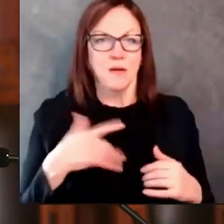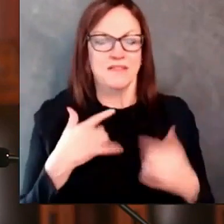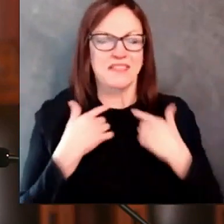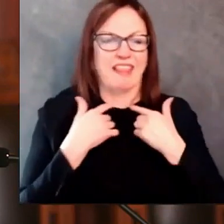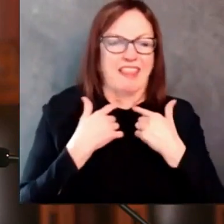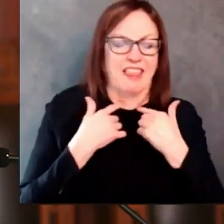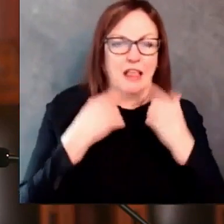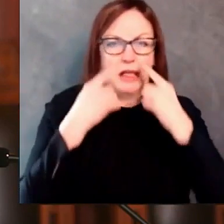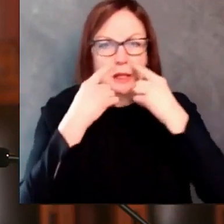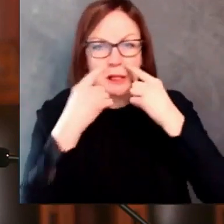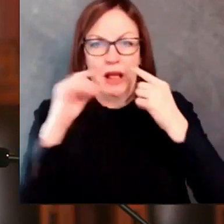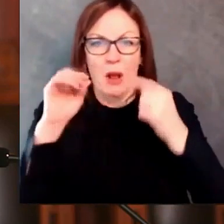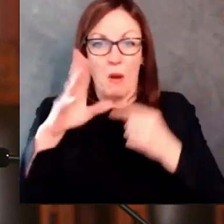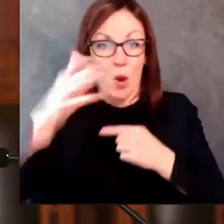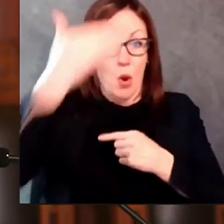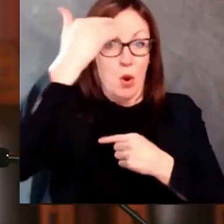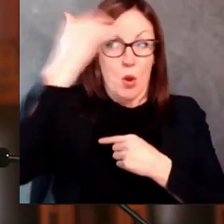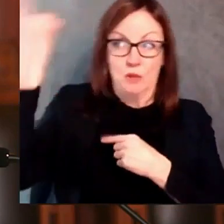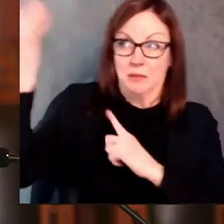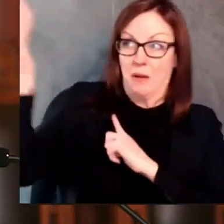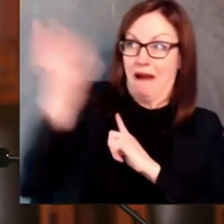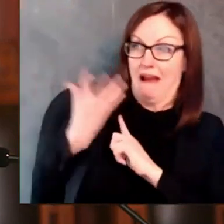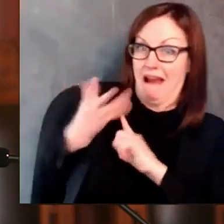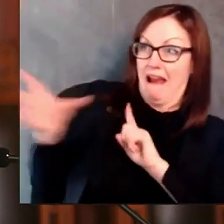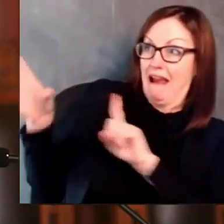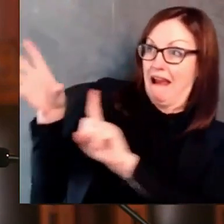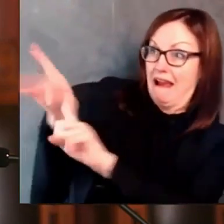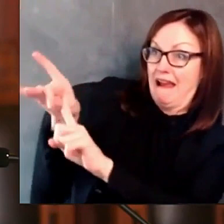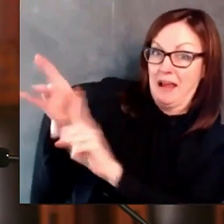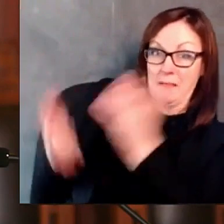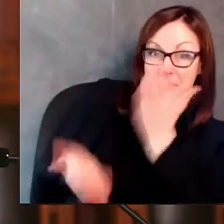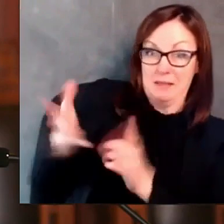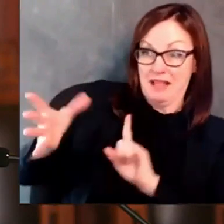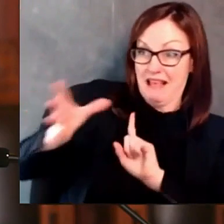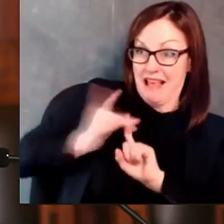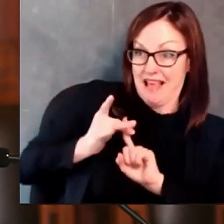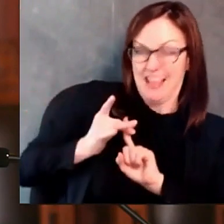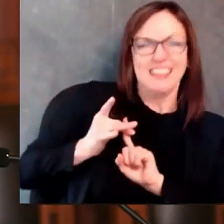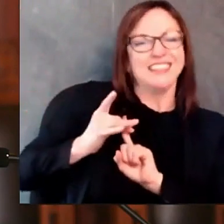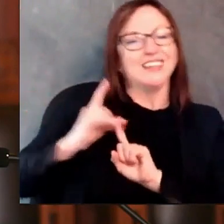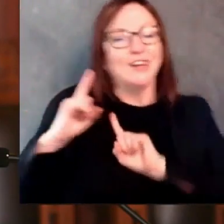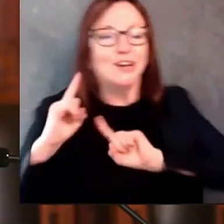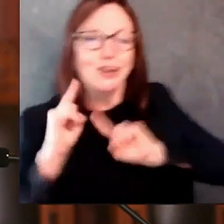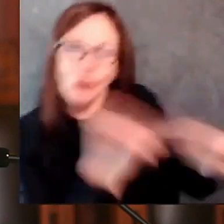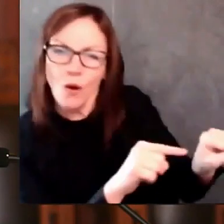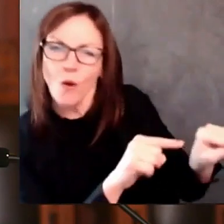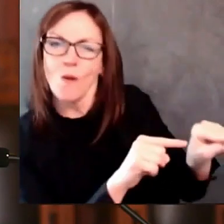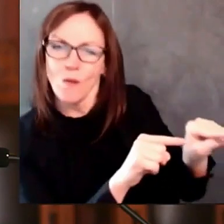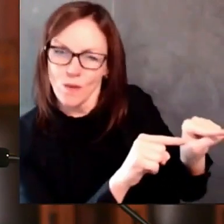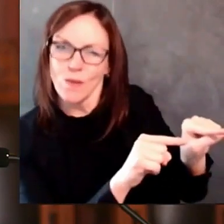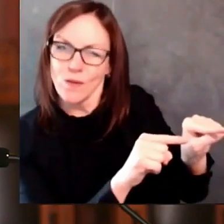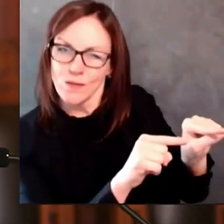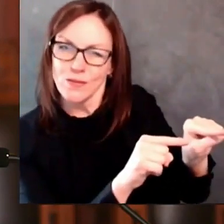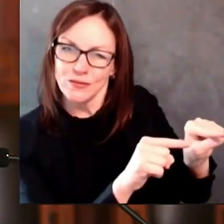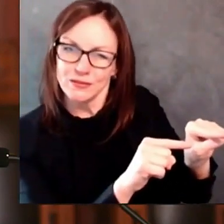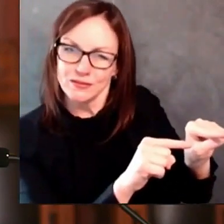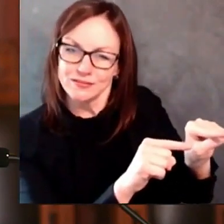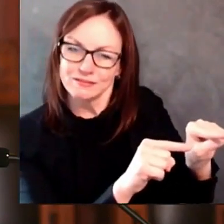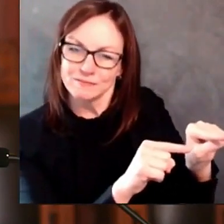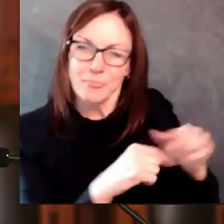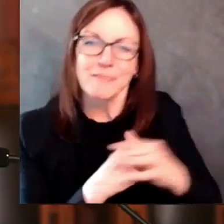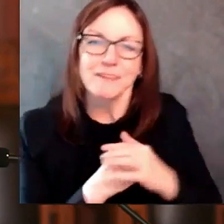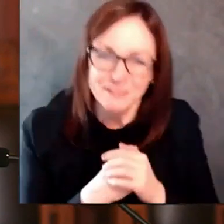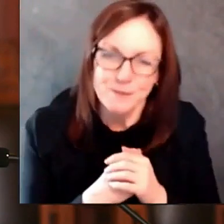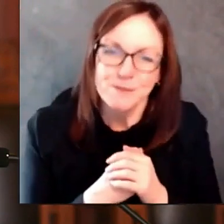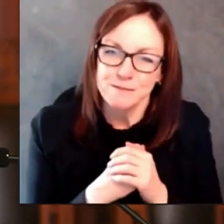will likely add another tool to our toolbox to help stop the spread with the approval and then arrival of the COVID-19 vaccine here in